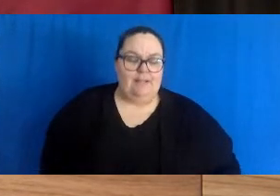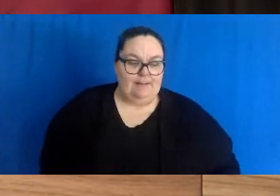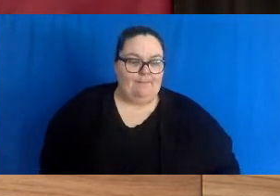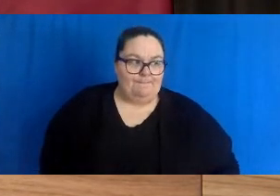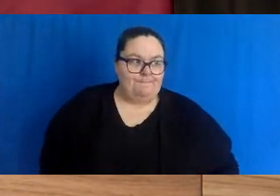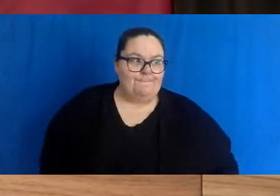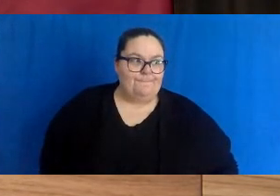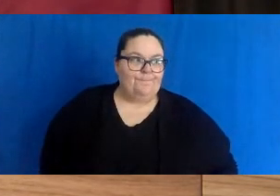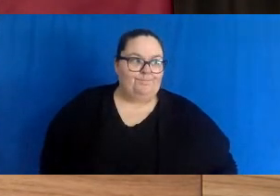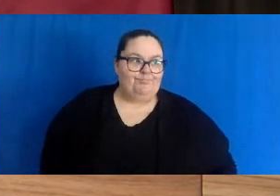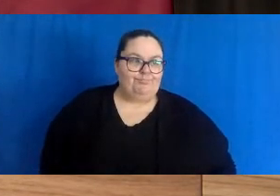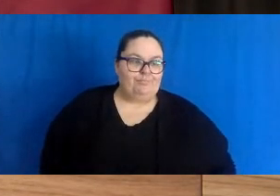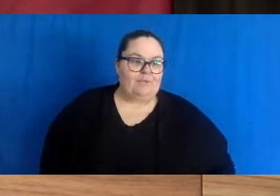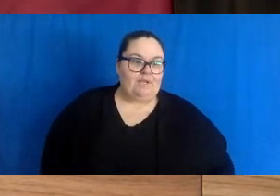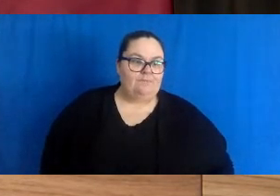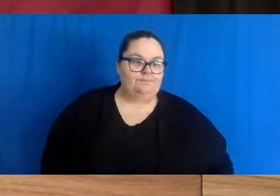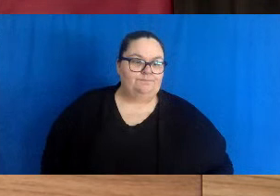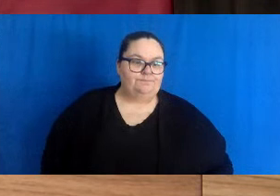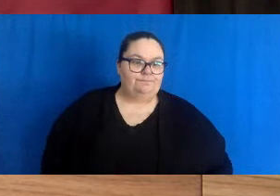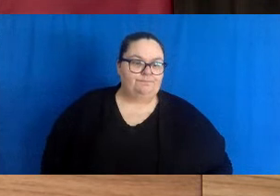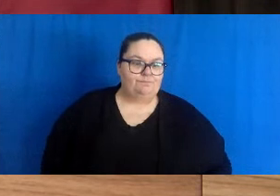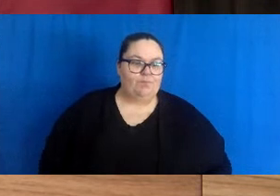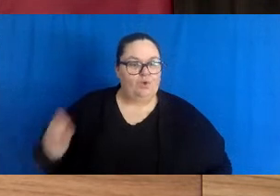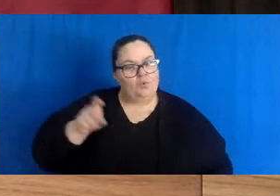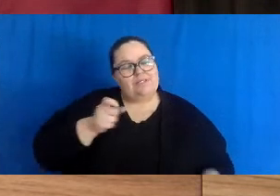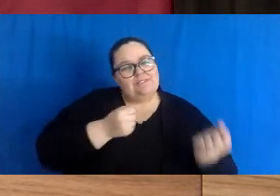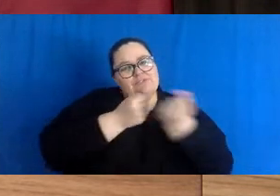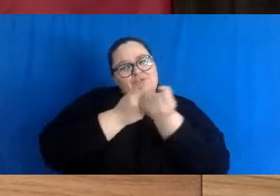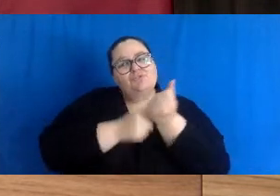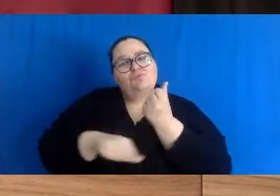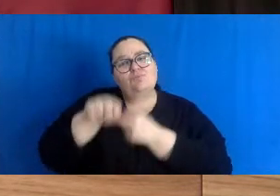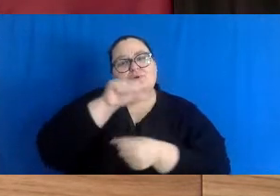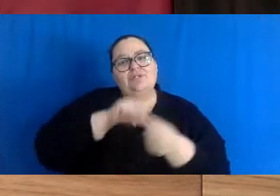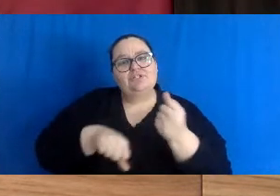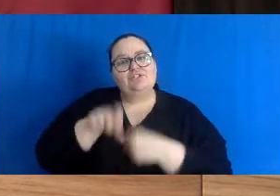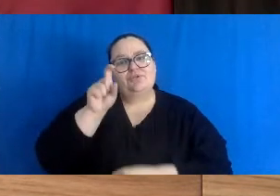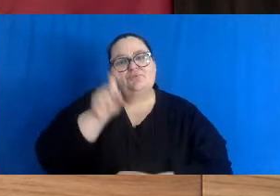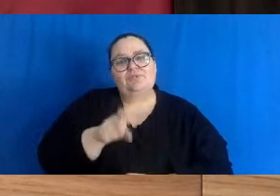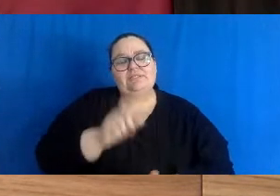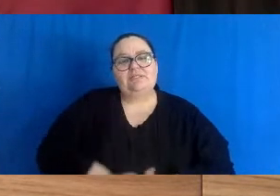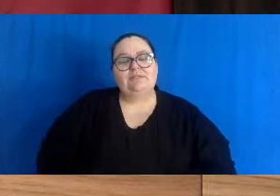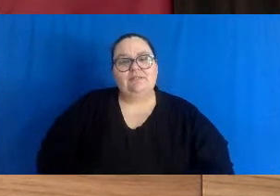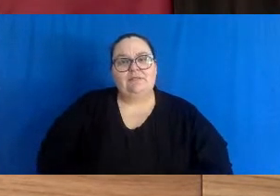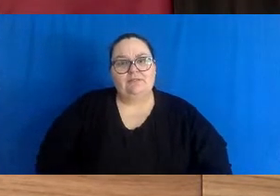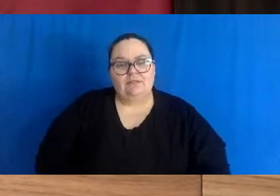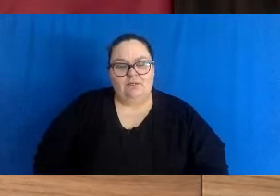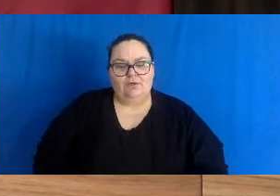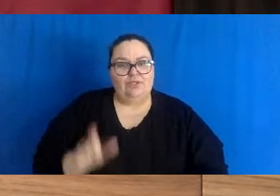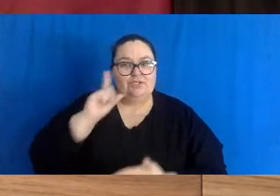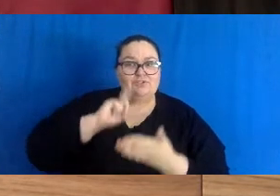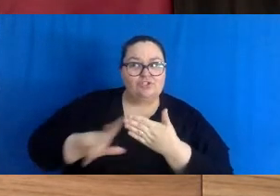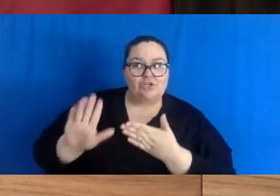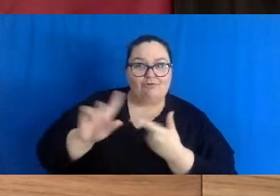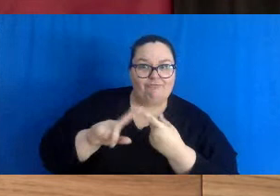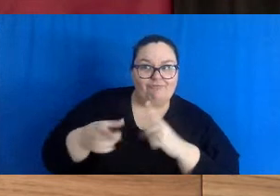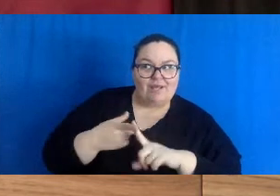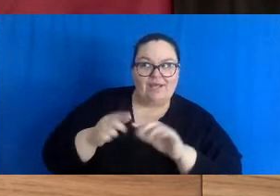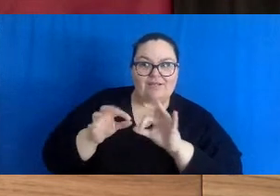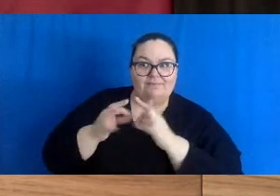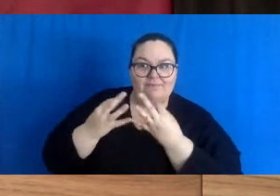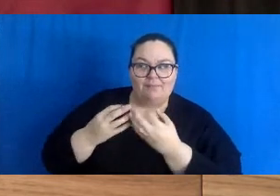And, you know, as much as we can, we need to support each other as much as we can. We need to check on our friends and our neighbors and